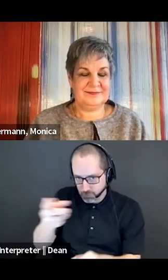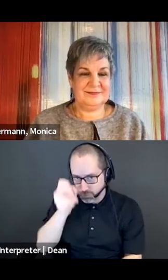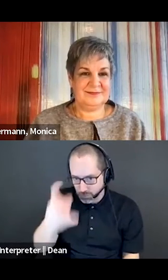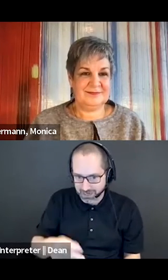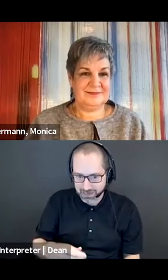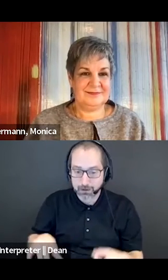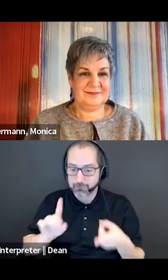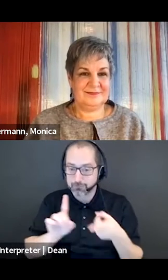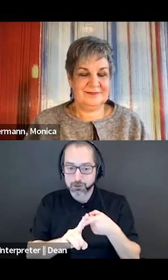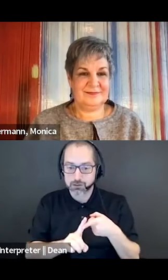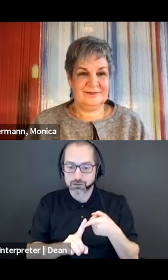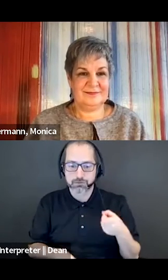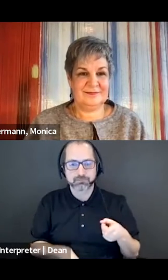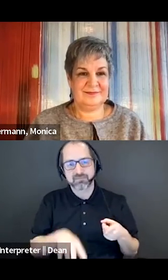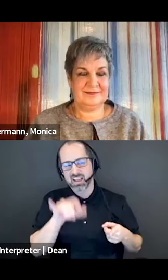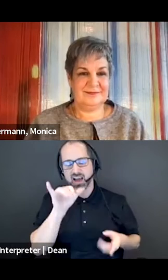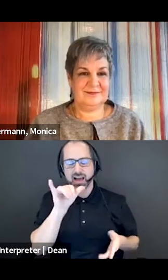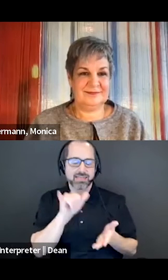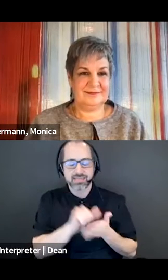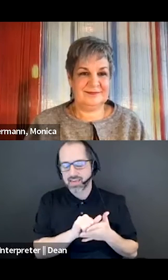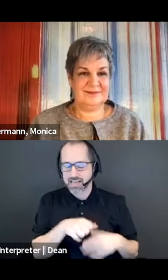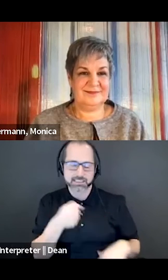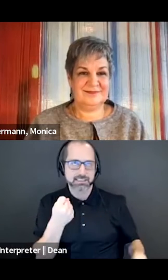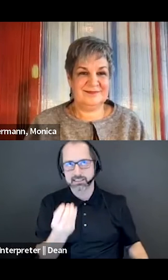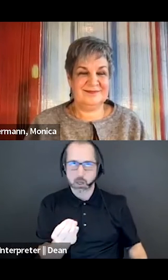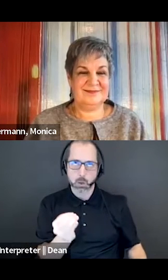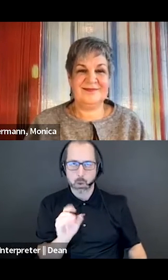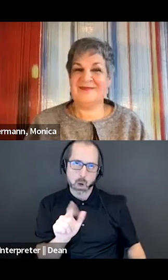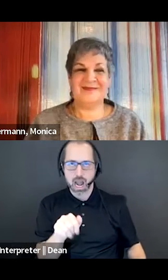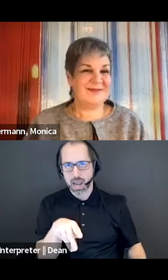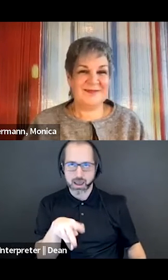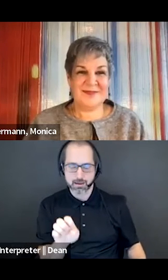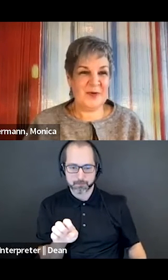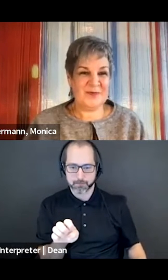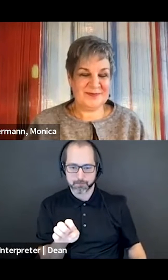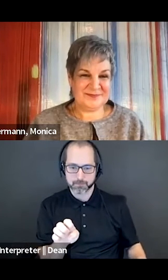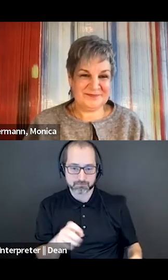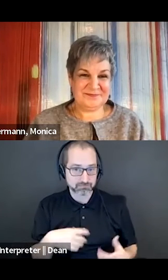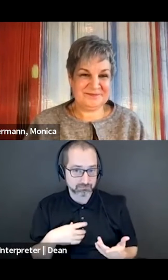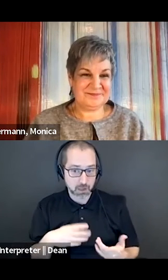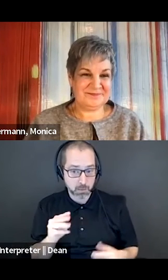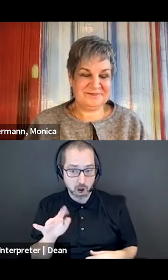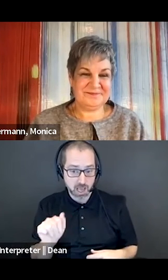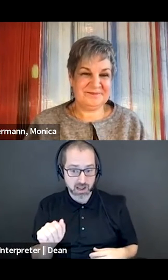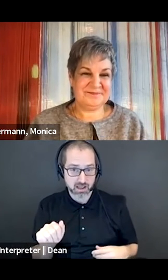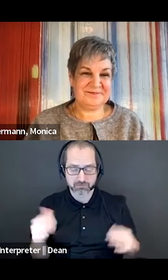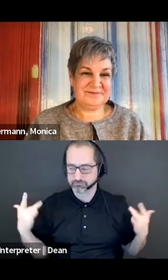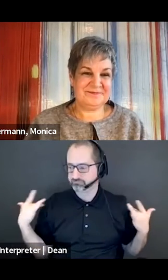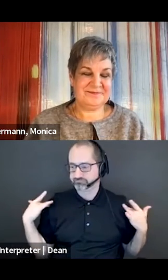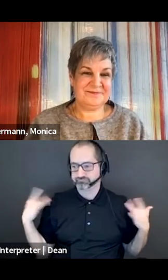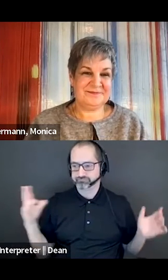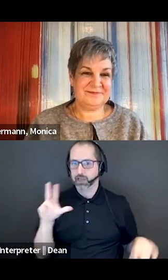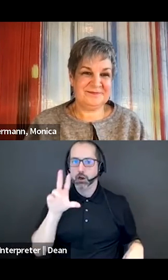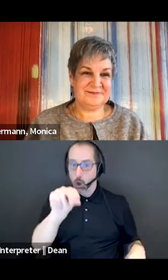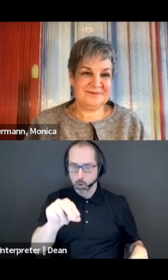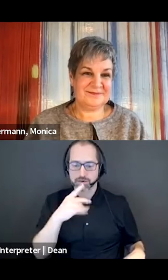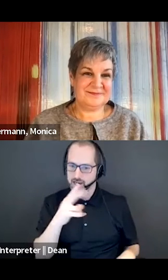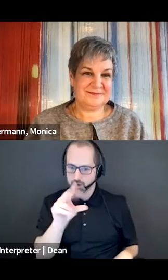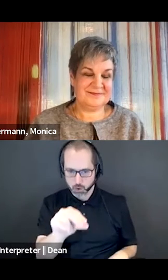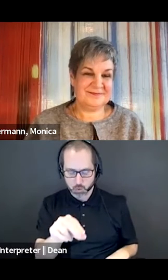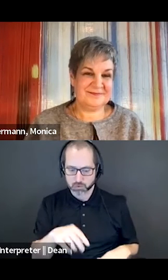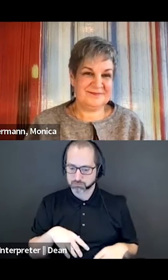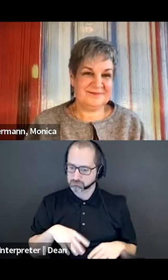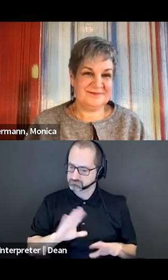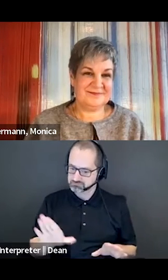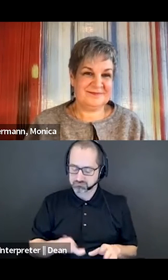is, that's so lame. Monica, thoughts on that's so lame? No. No. Okay, let's